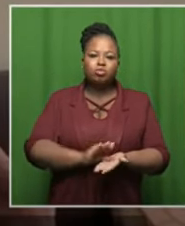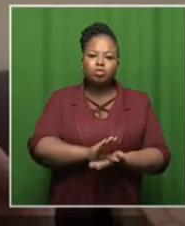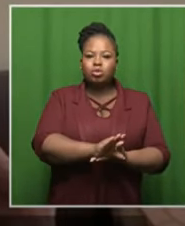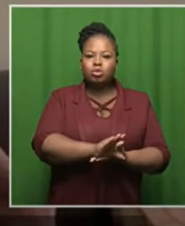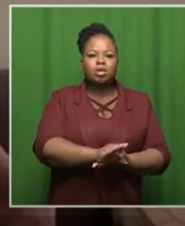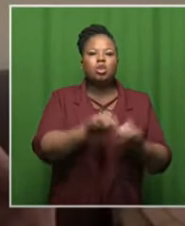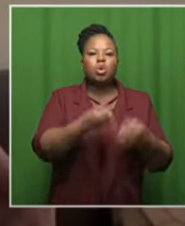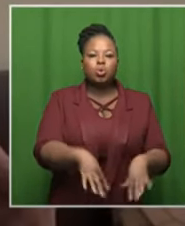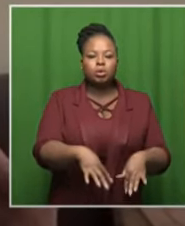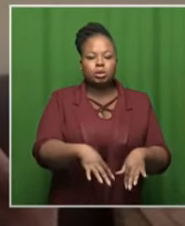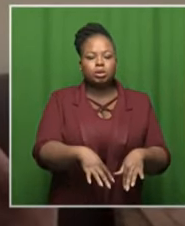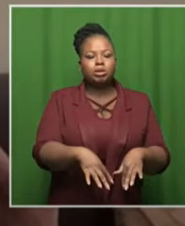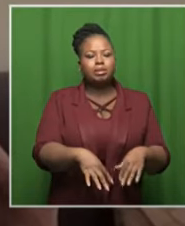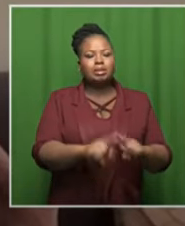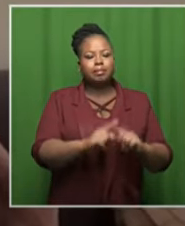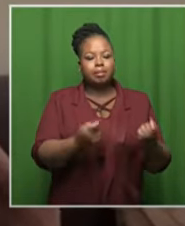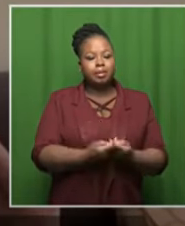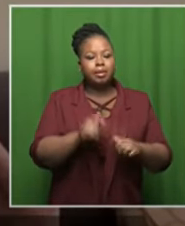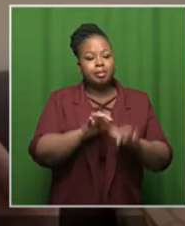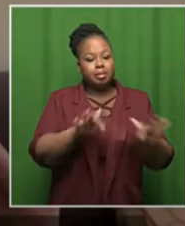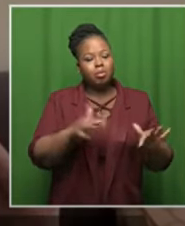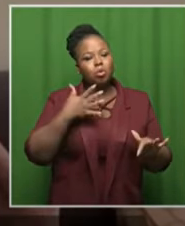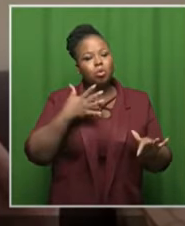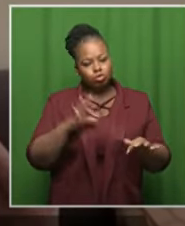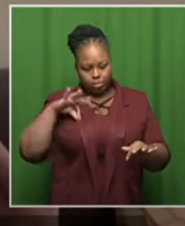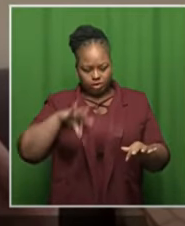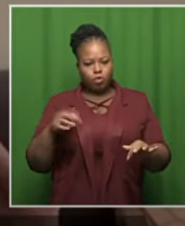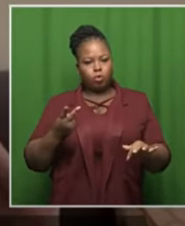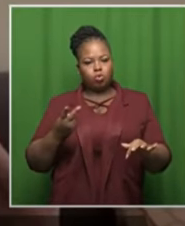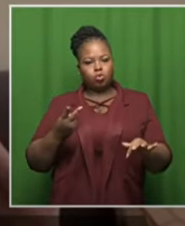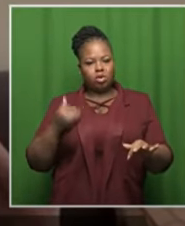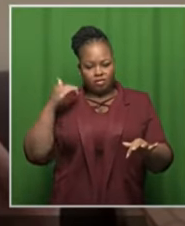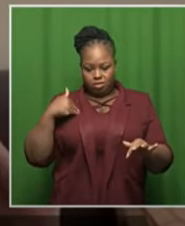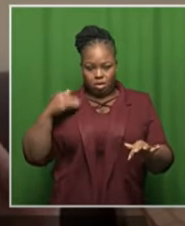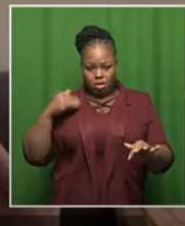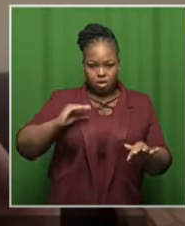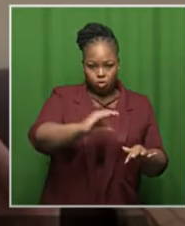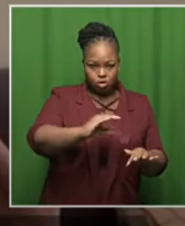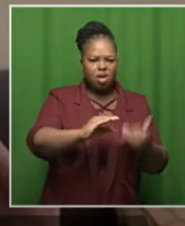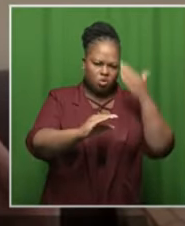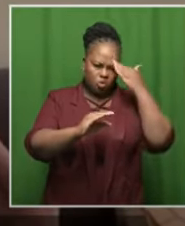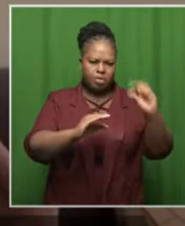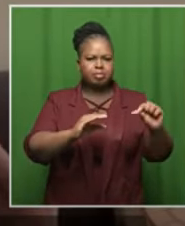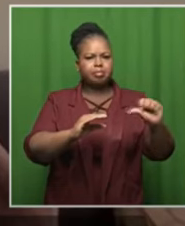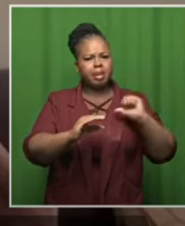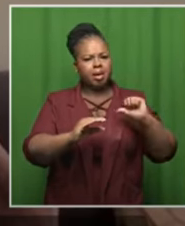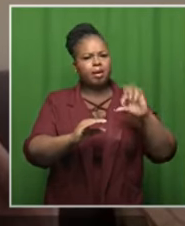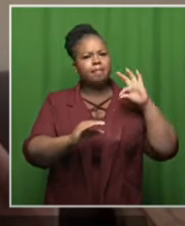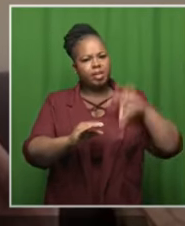roi people want to return on investment no sponsor in the you know sponsors in south africa corporate sponsors have been